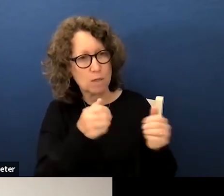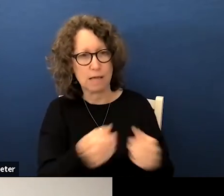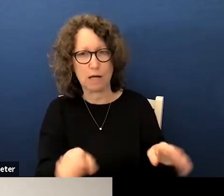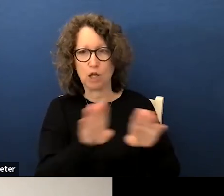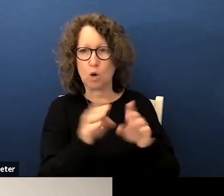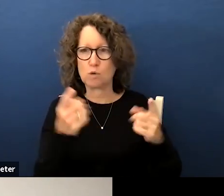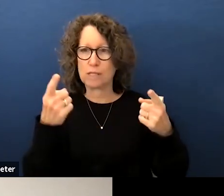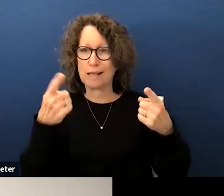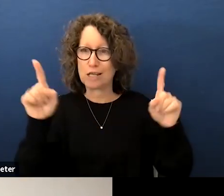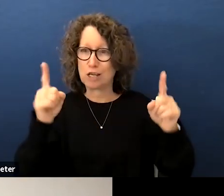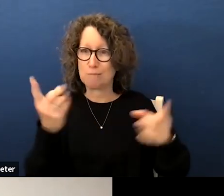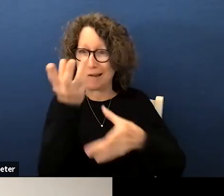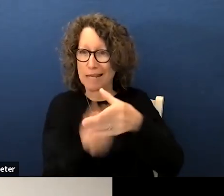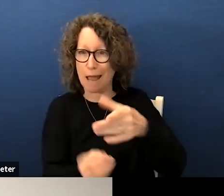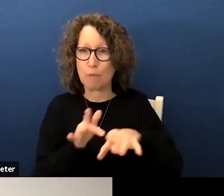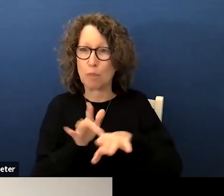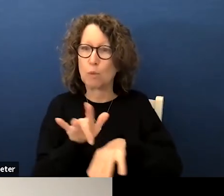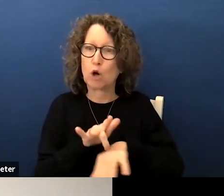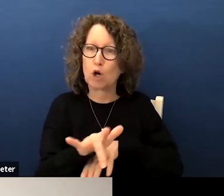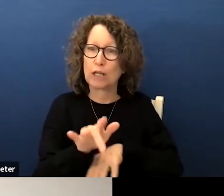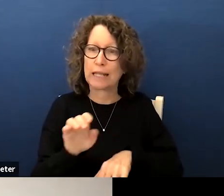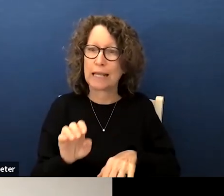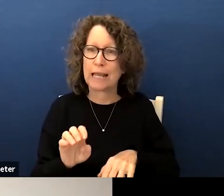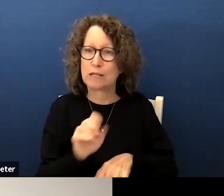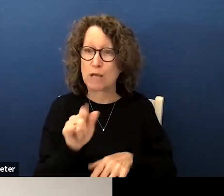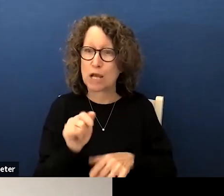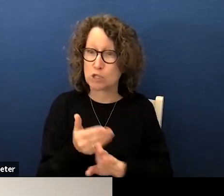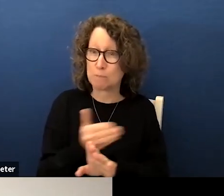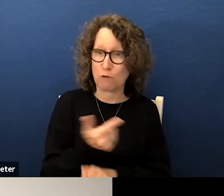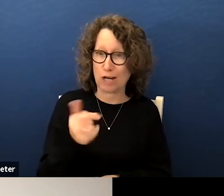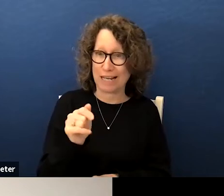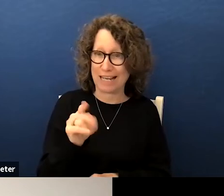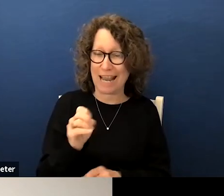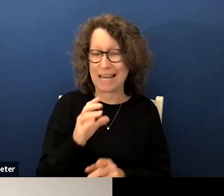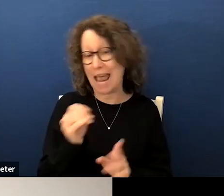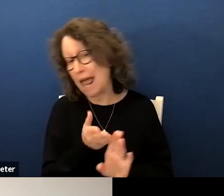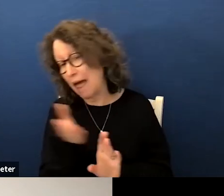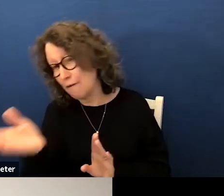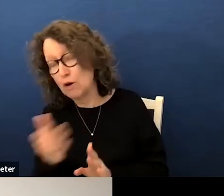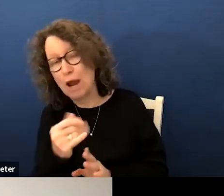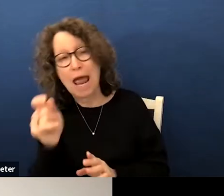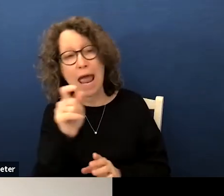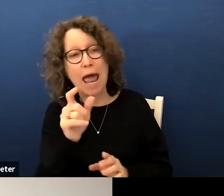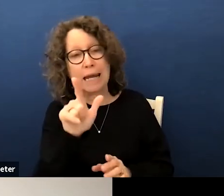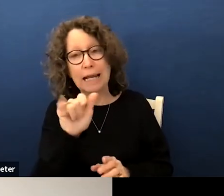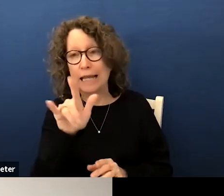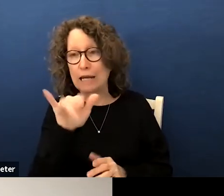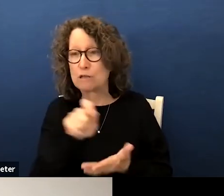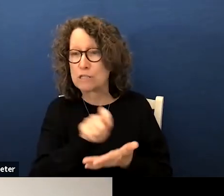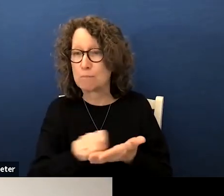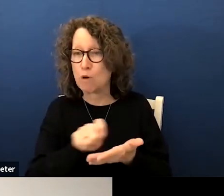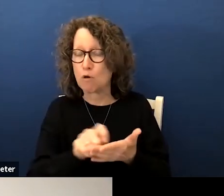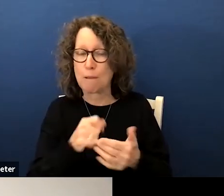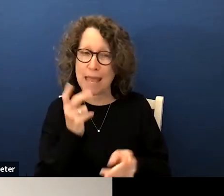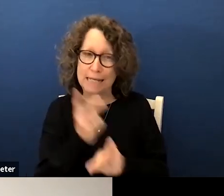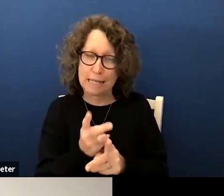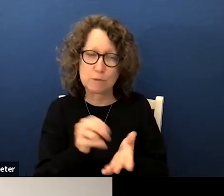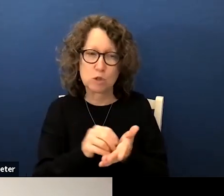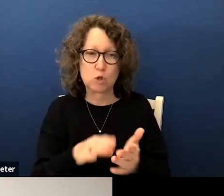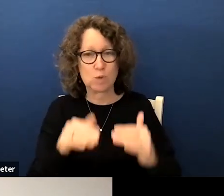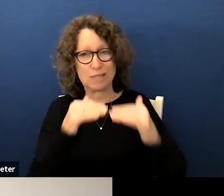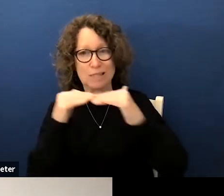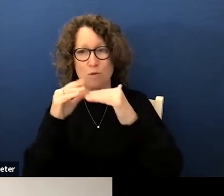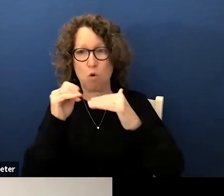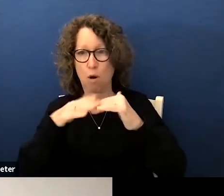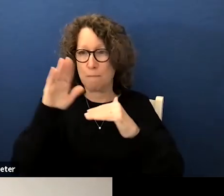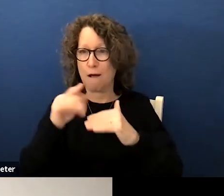the achievement gap through early education i.e before gate and thereafter and literacy programs that keep students at or above grade level